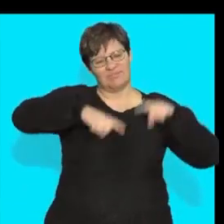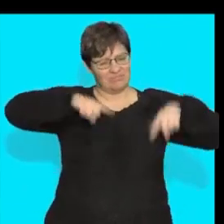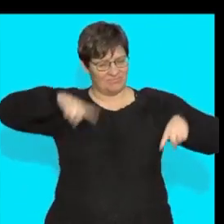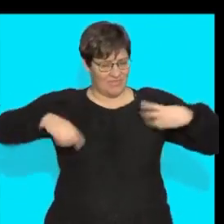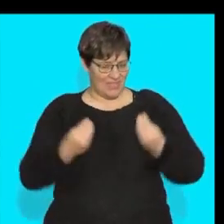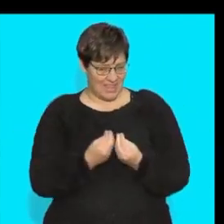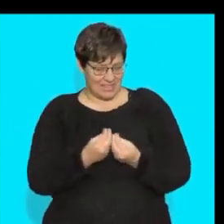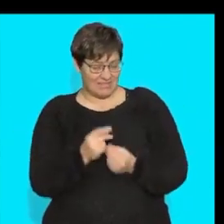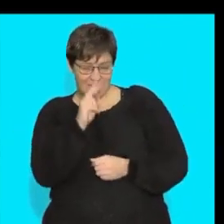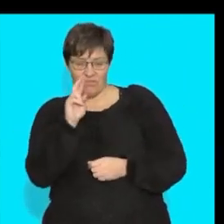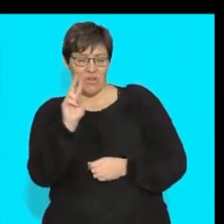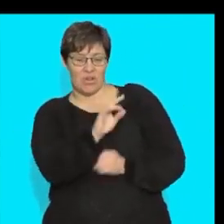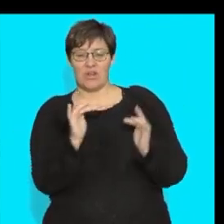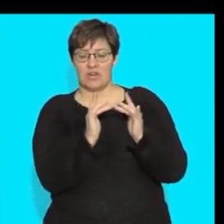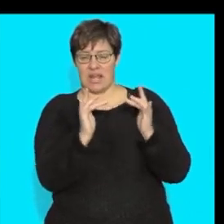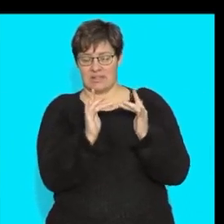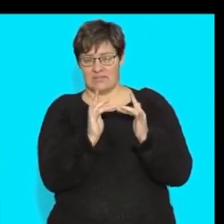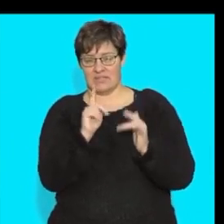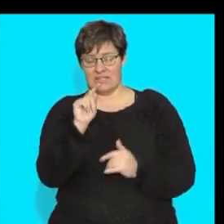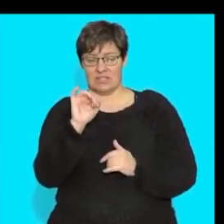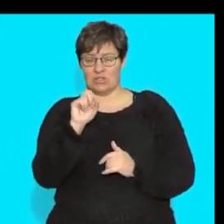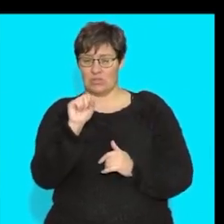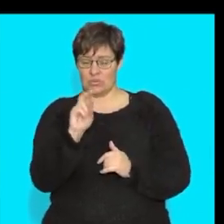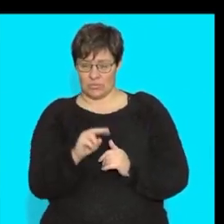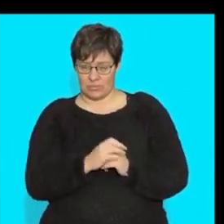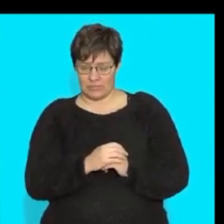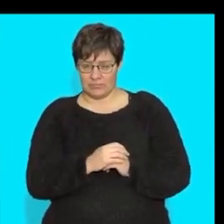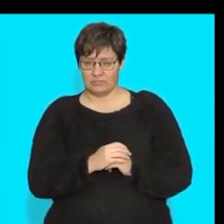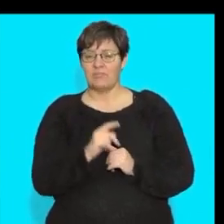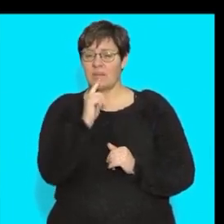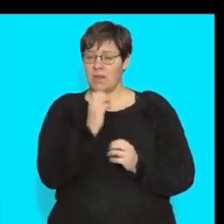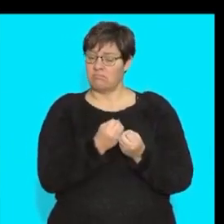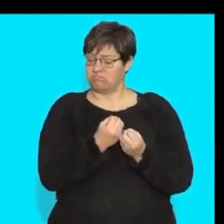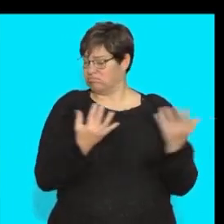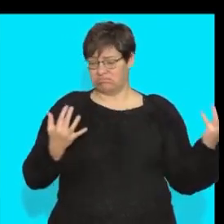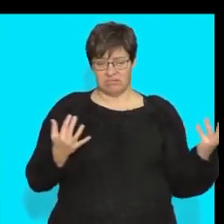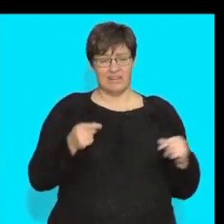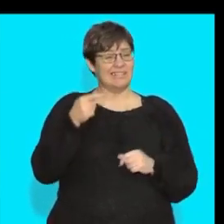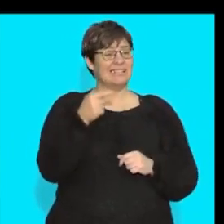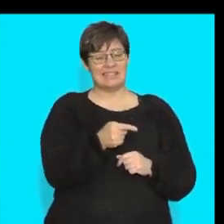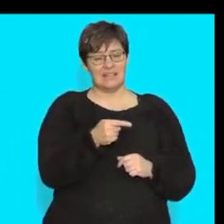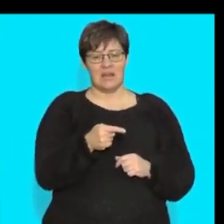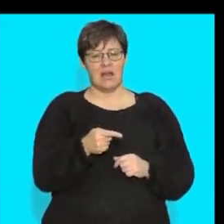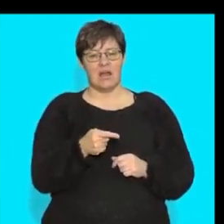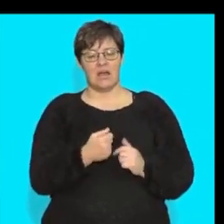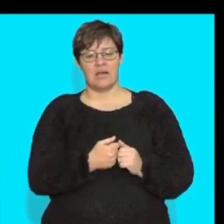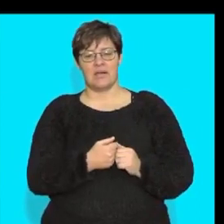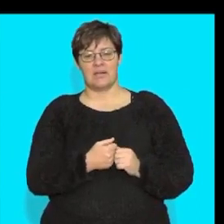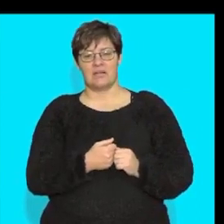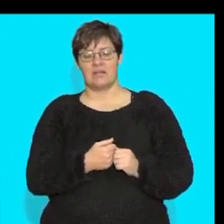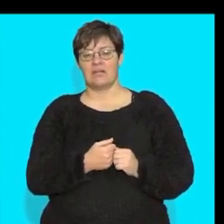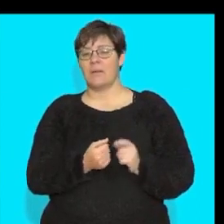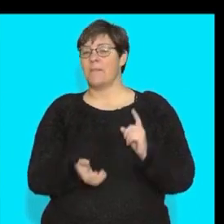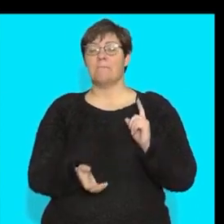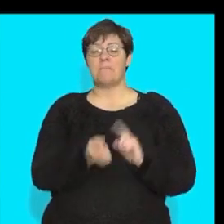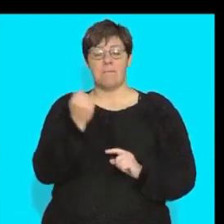things when we look at connective tissue guys it's the most abundant tissue it's the tissue that's pretty much going to be